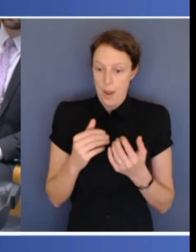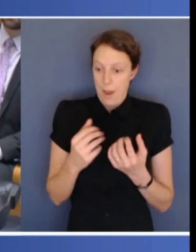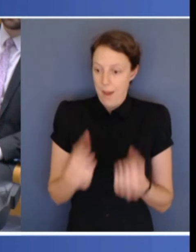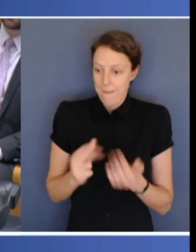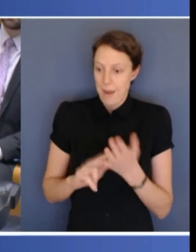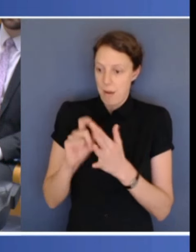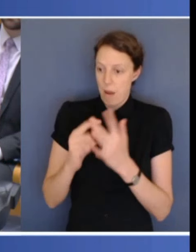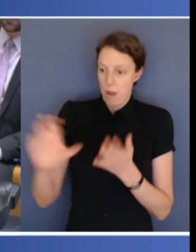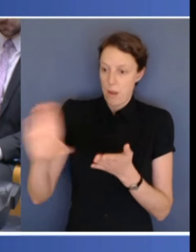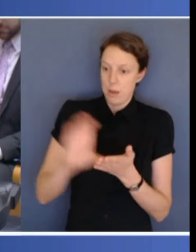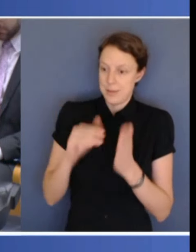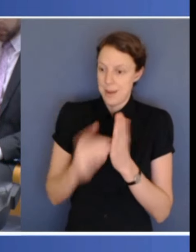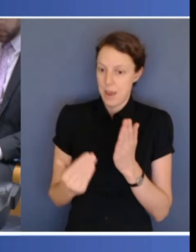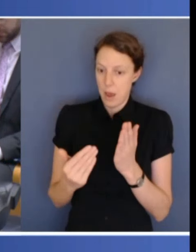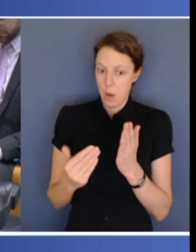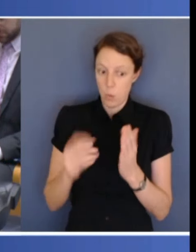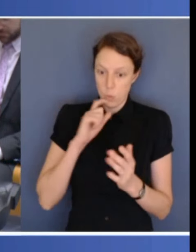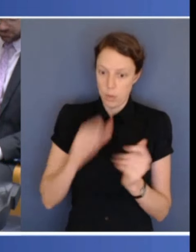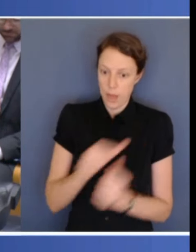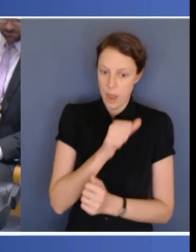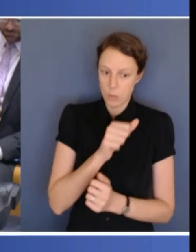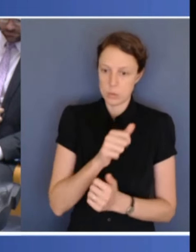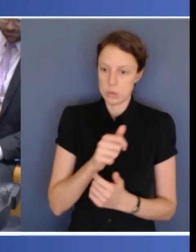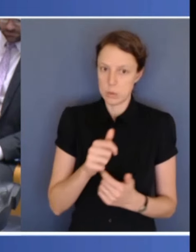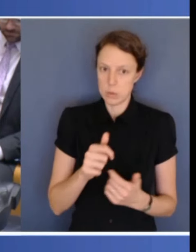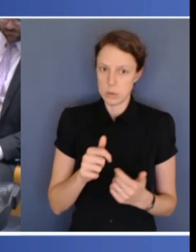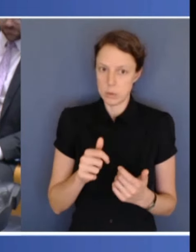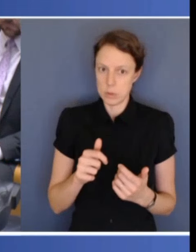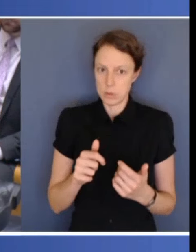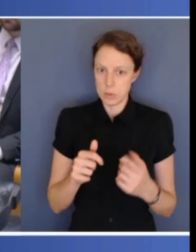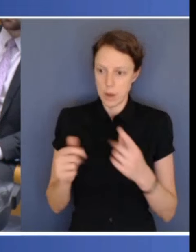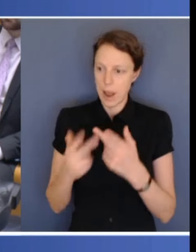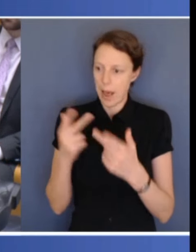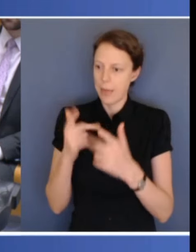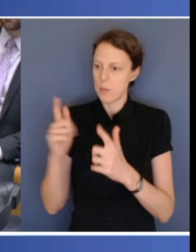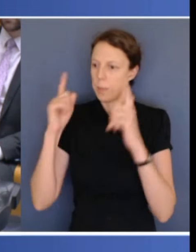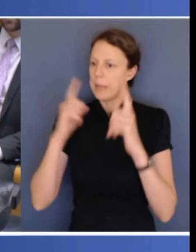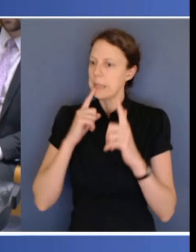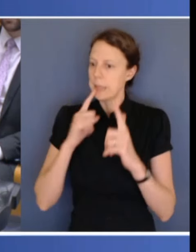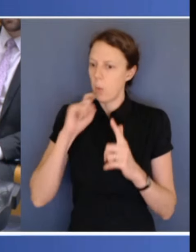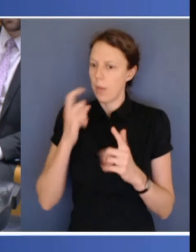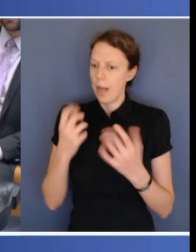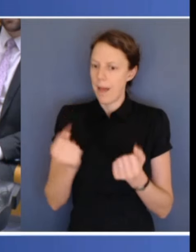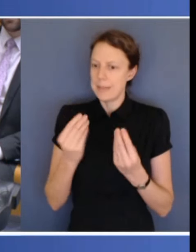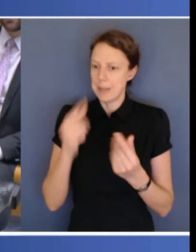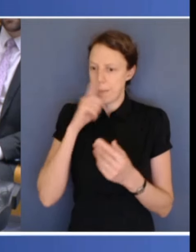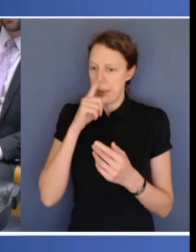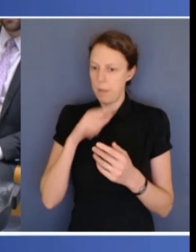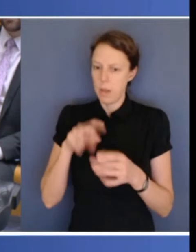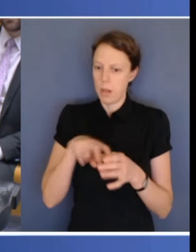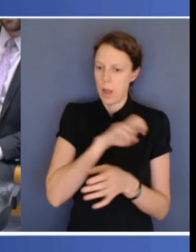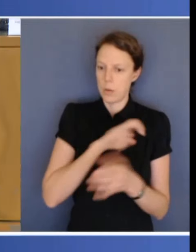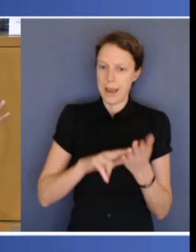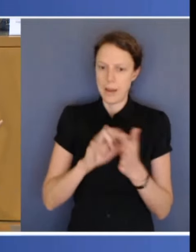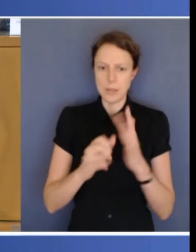disability minister said her understanding was that people would come off. Is that your understanding after this meeting? And if I may to the... Hang on. Whoa, whoa, whoa, whoa. No,